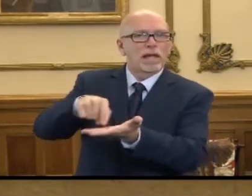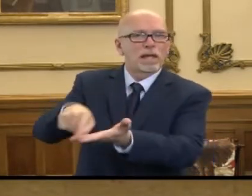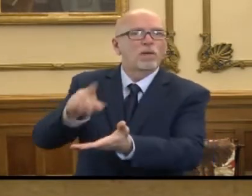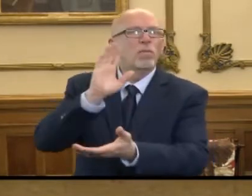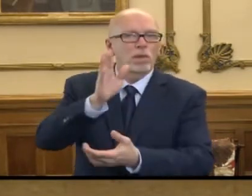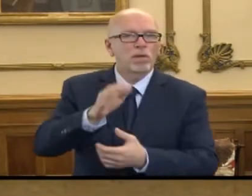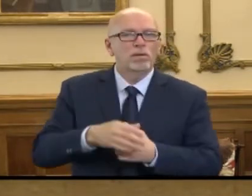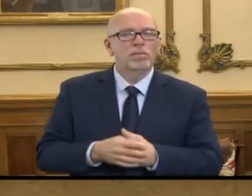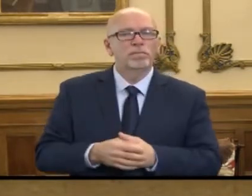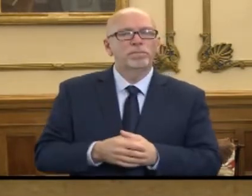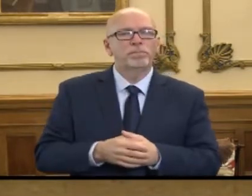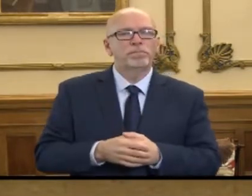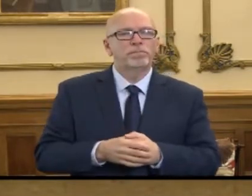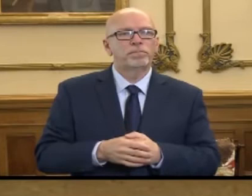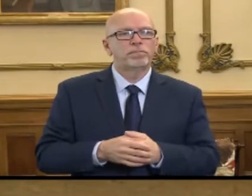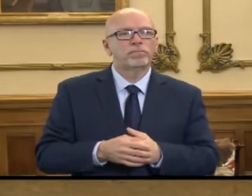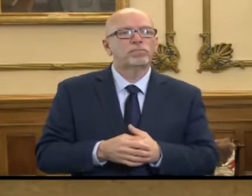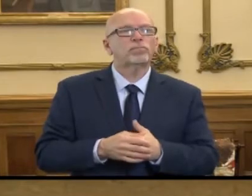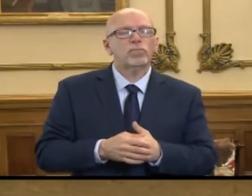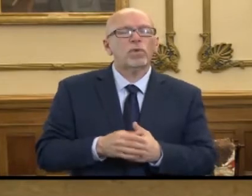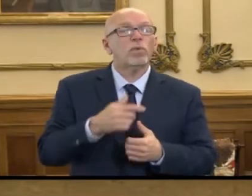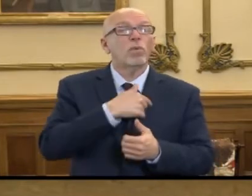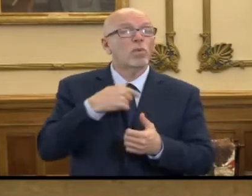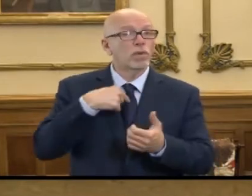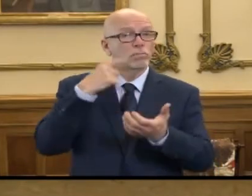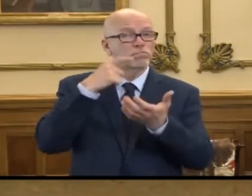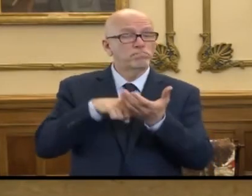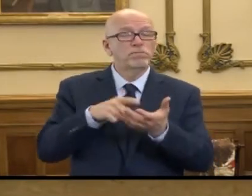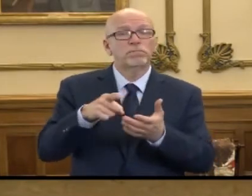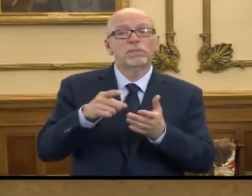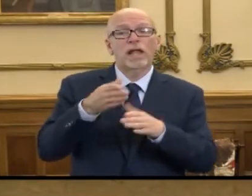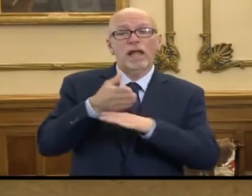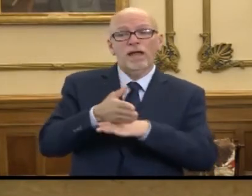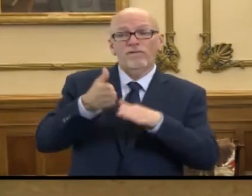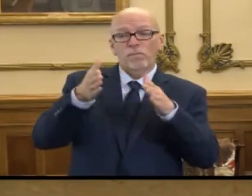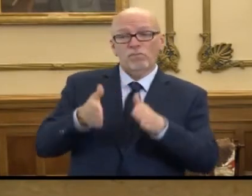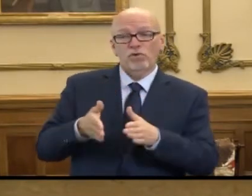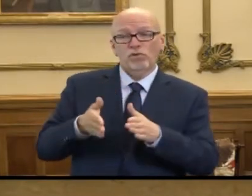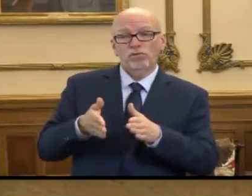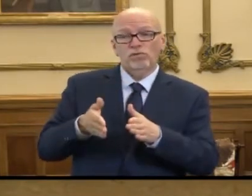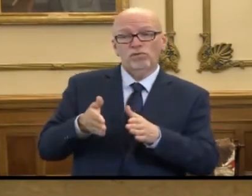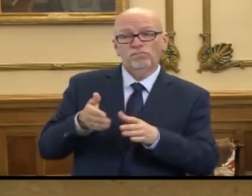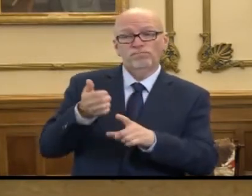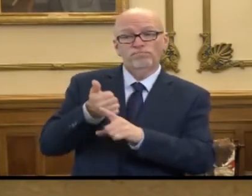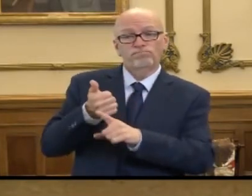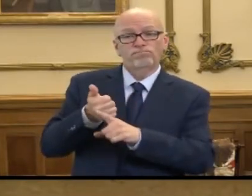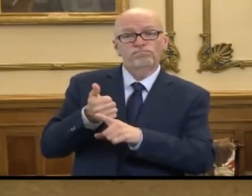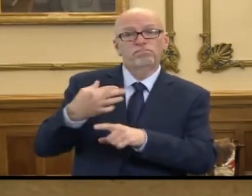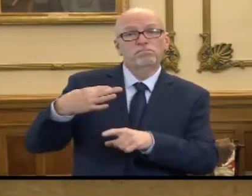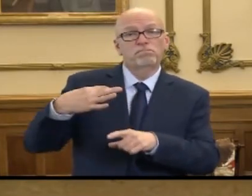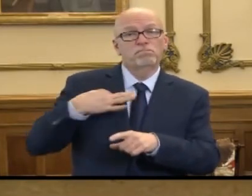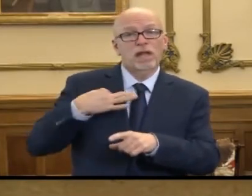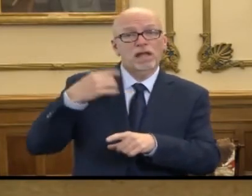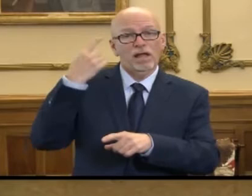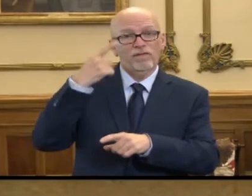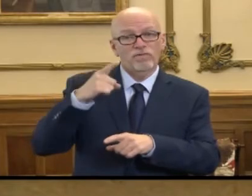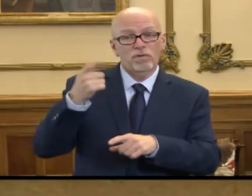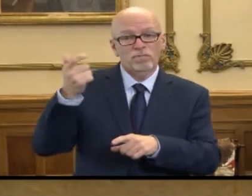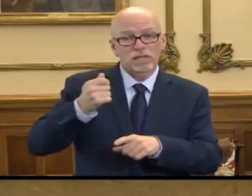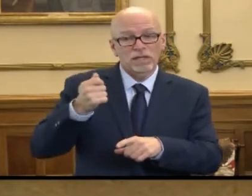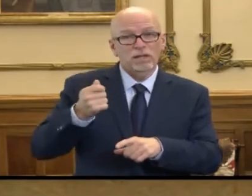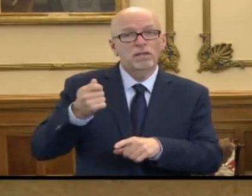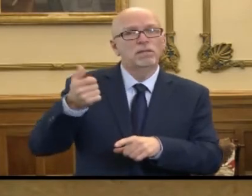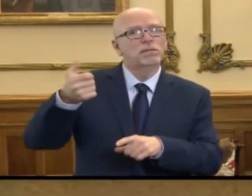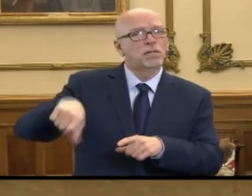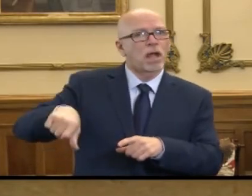So what we found is that once an individual ends up applying for that benefit and they get